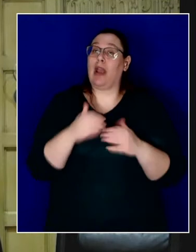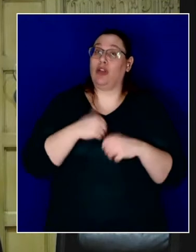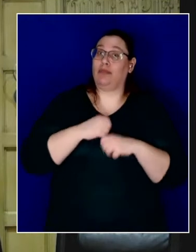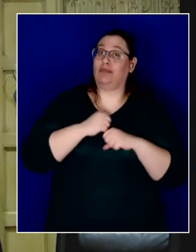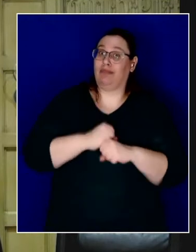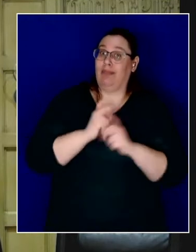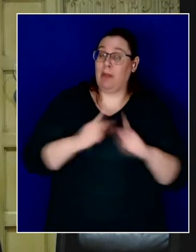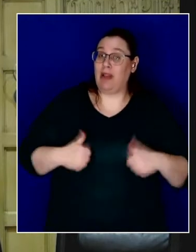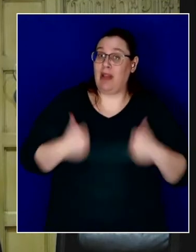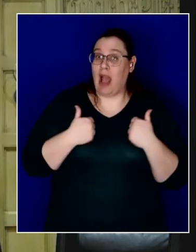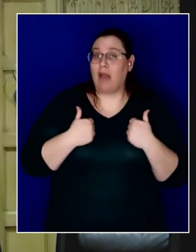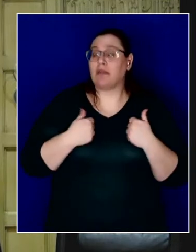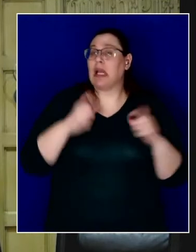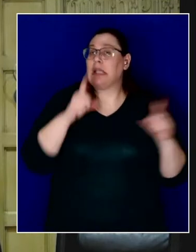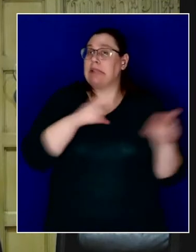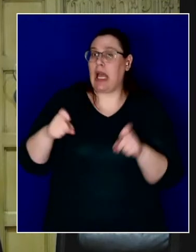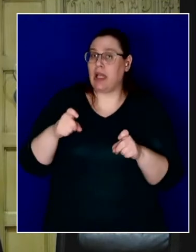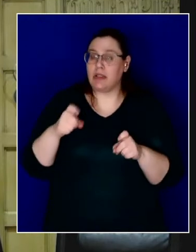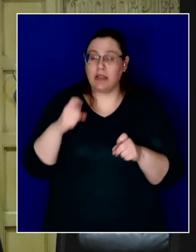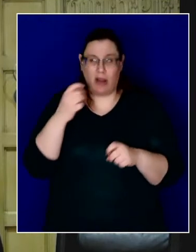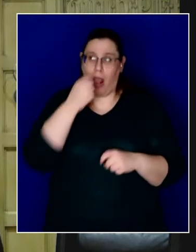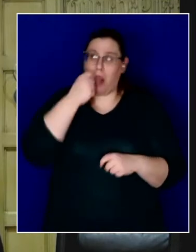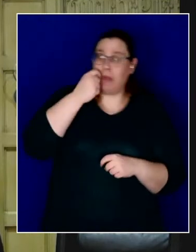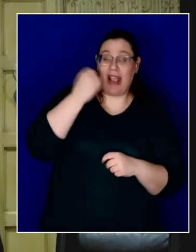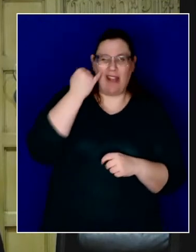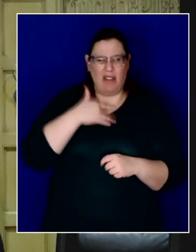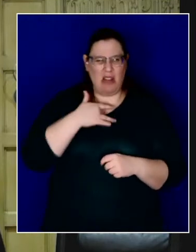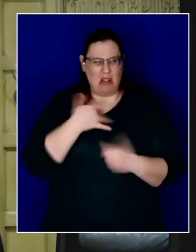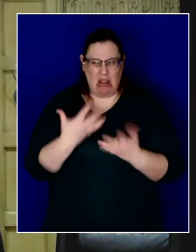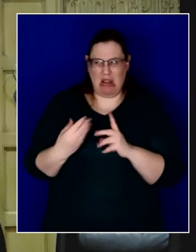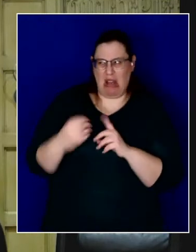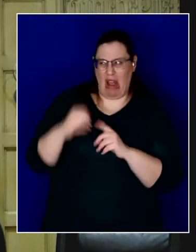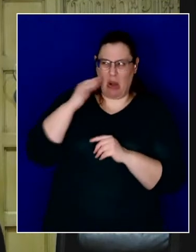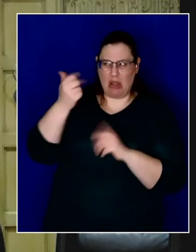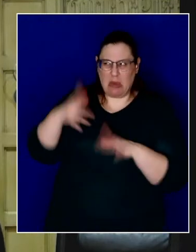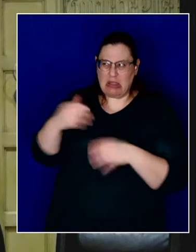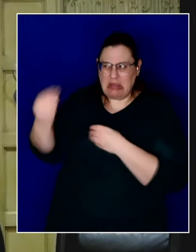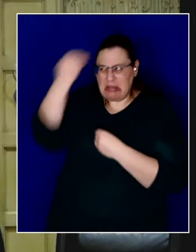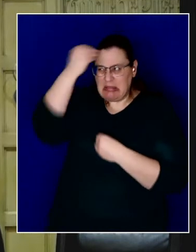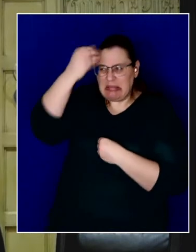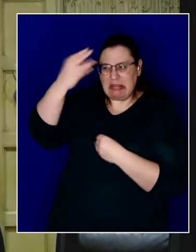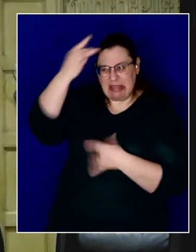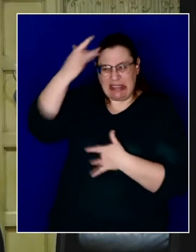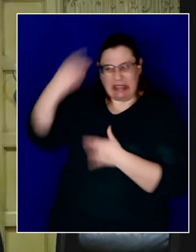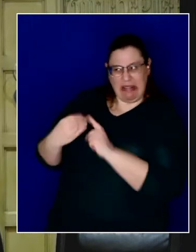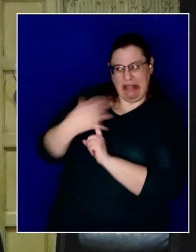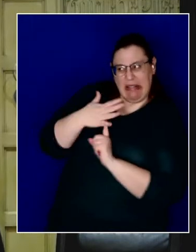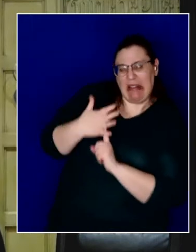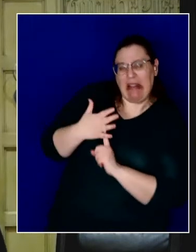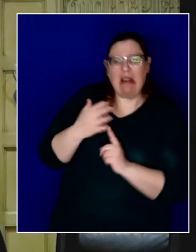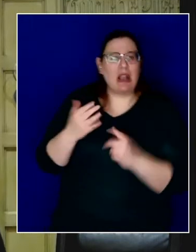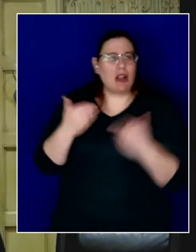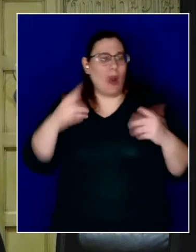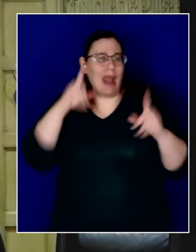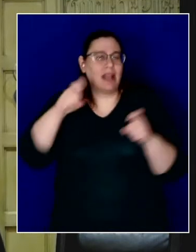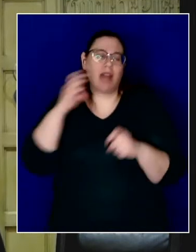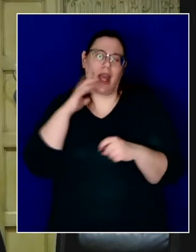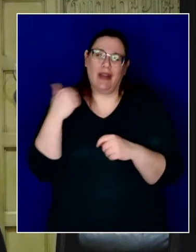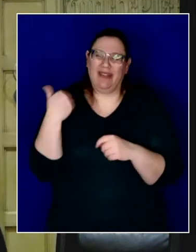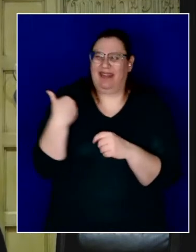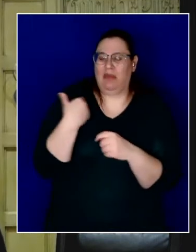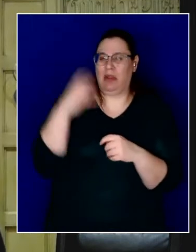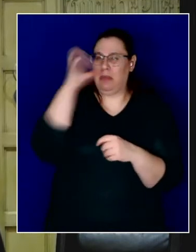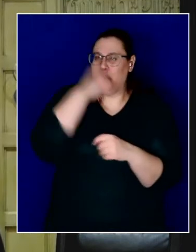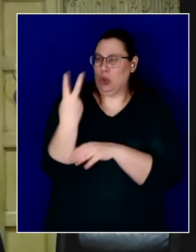And if you believe you've been exposed or have any symptoms, get a test. I know these two weeks, there's two days that we miss because of the holiday around